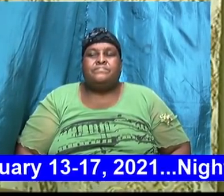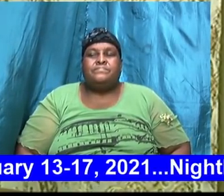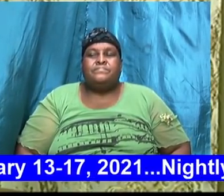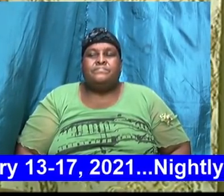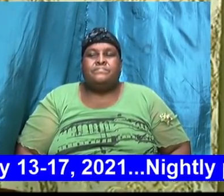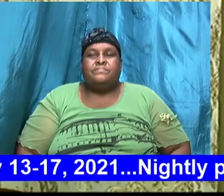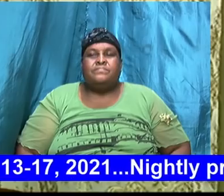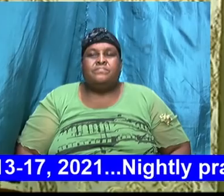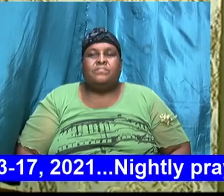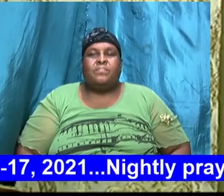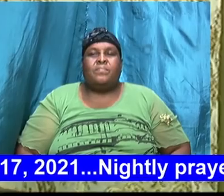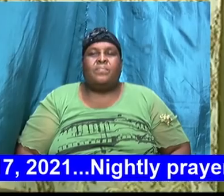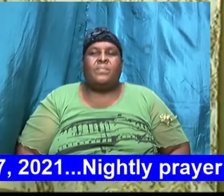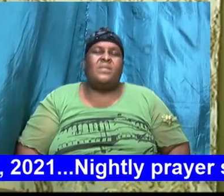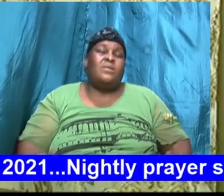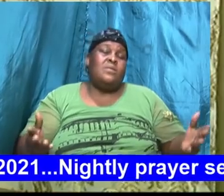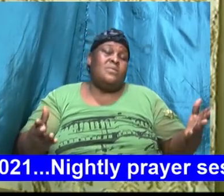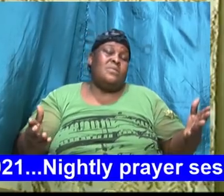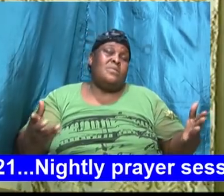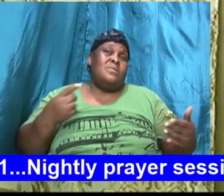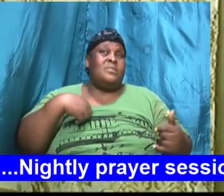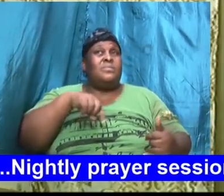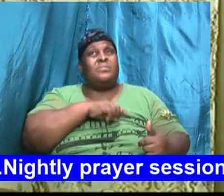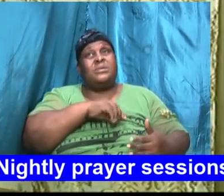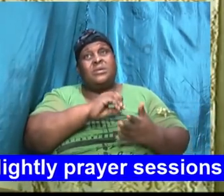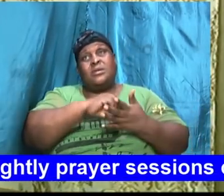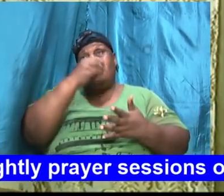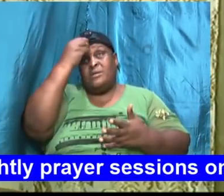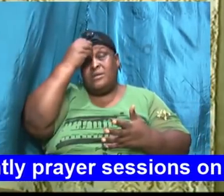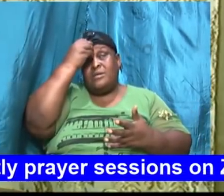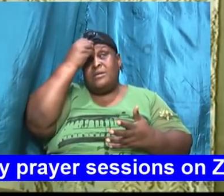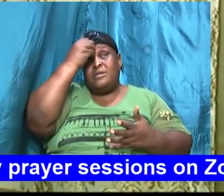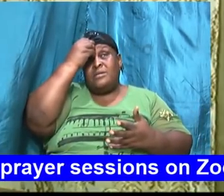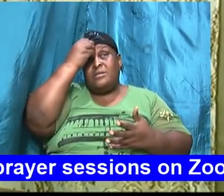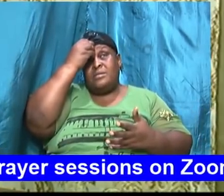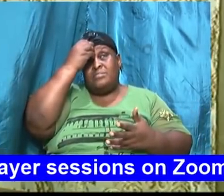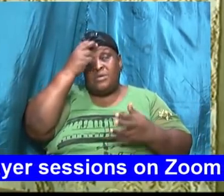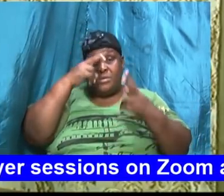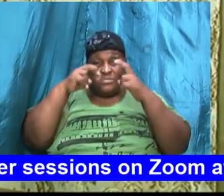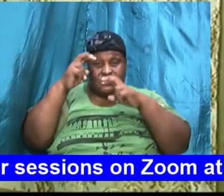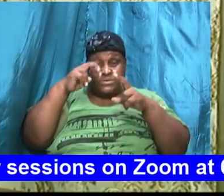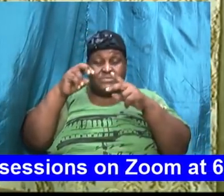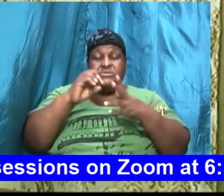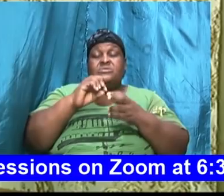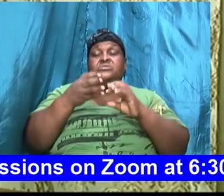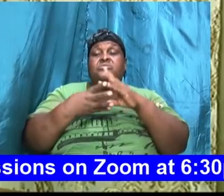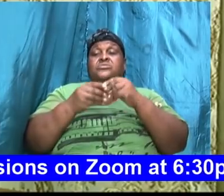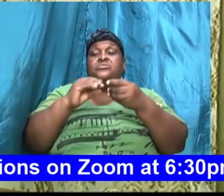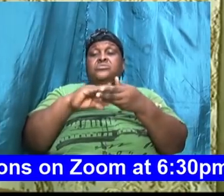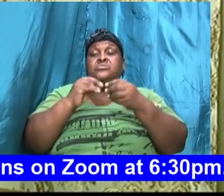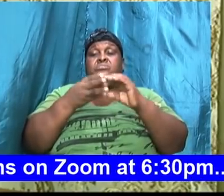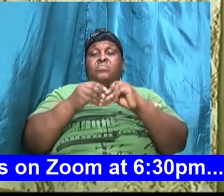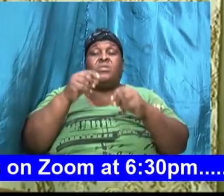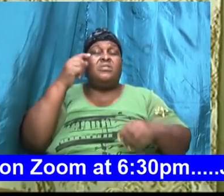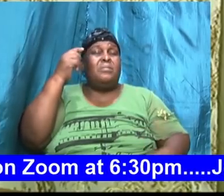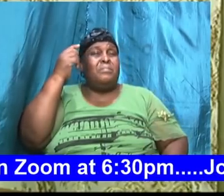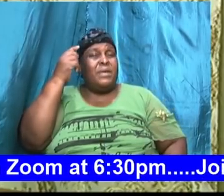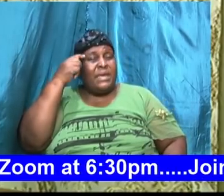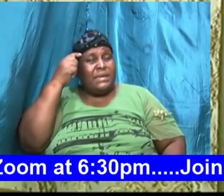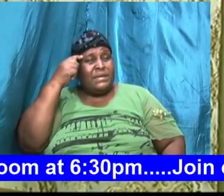so what is it that we can learn from looking at the story I believe that in the minutest of things